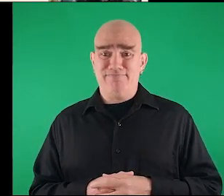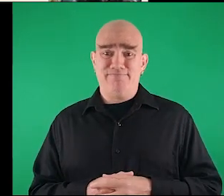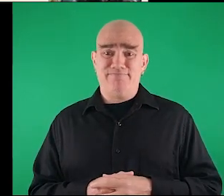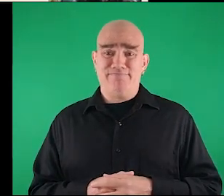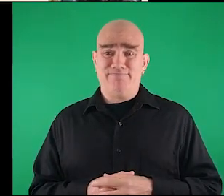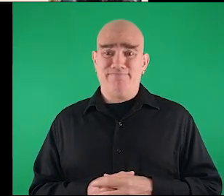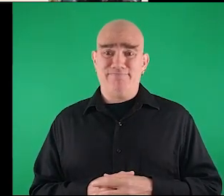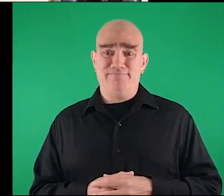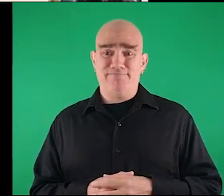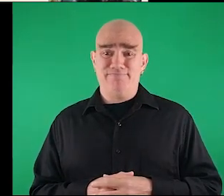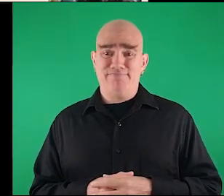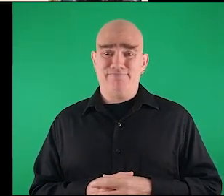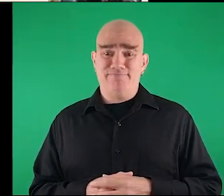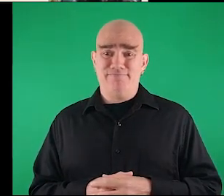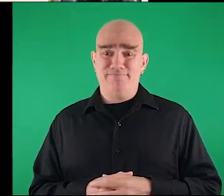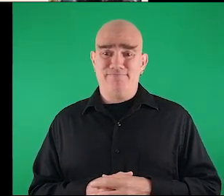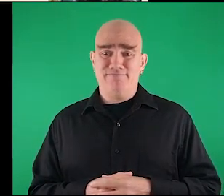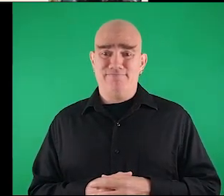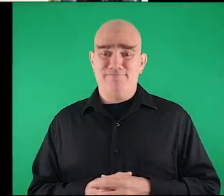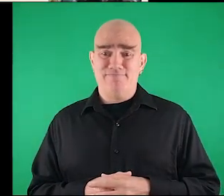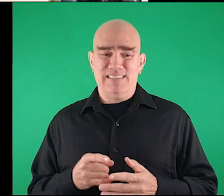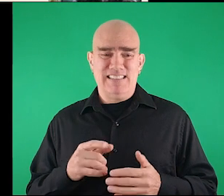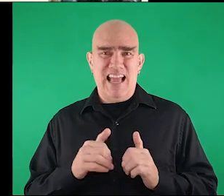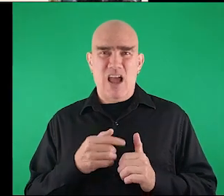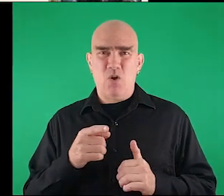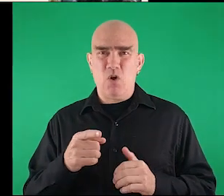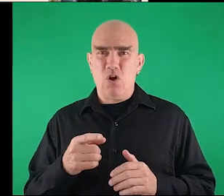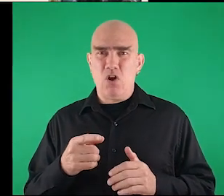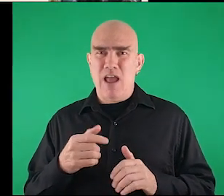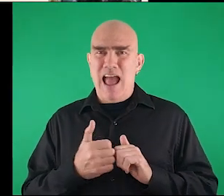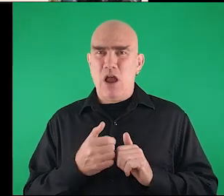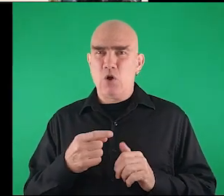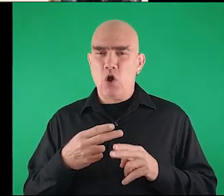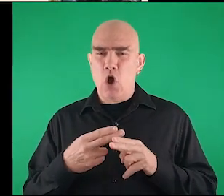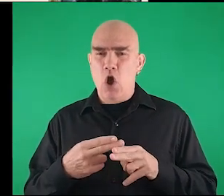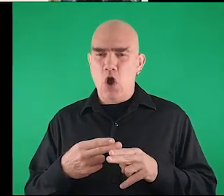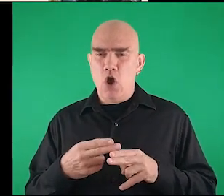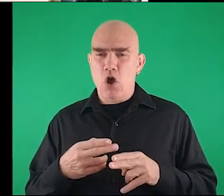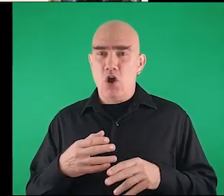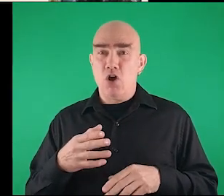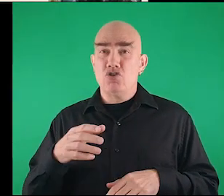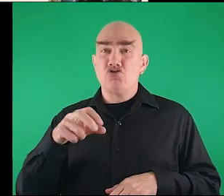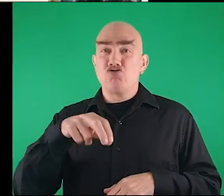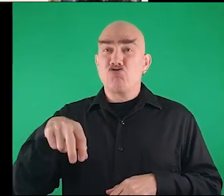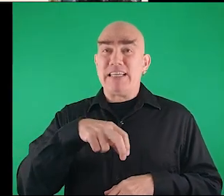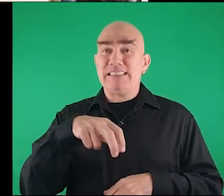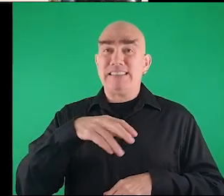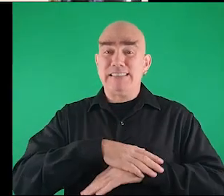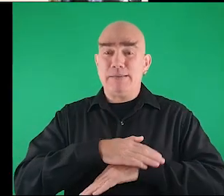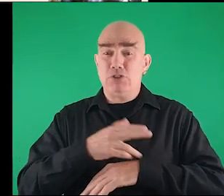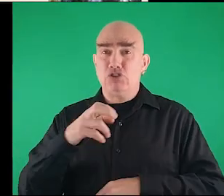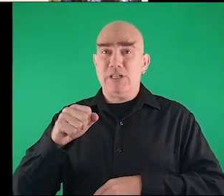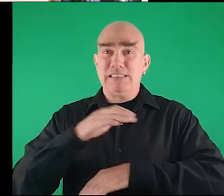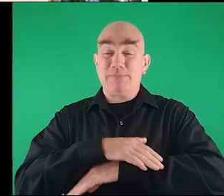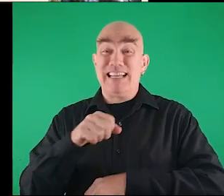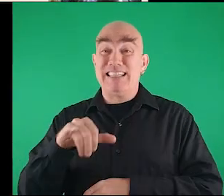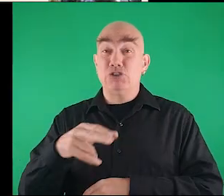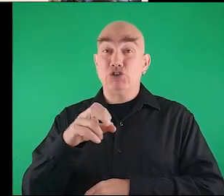a person with a wheelchair cannot use this that is a how do you call chest table